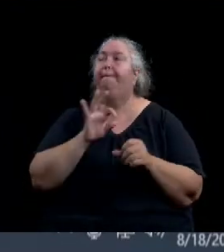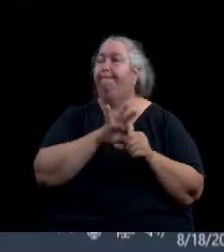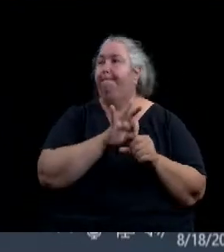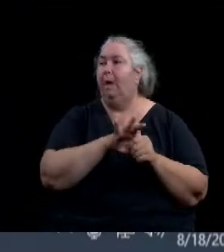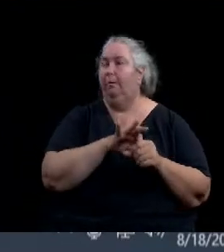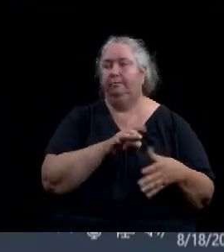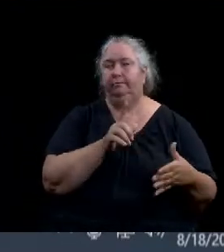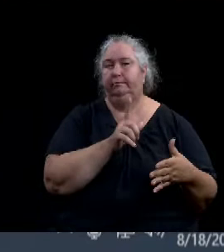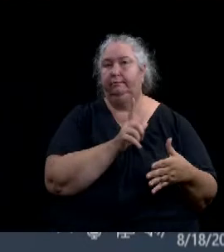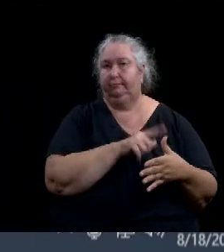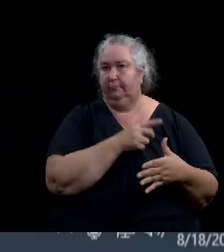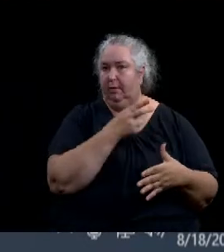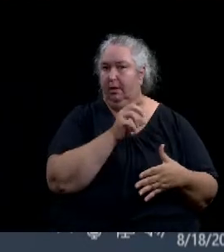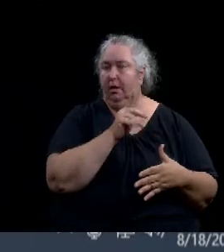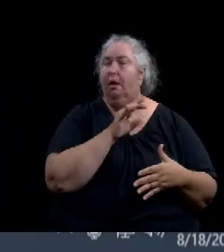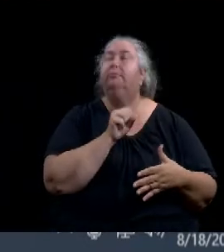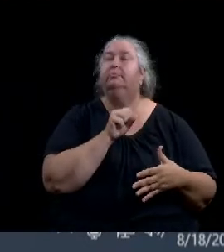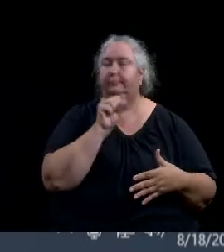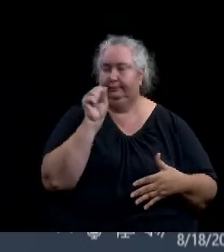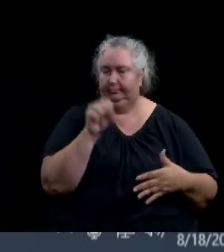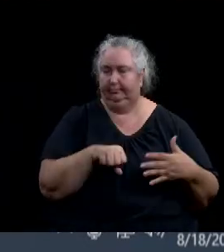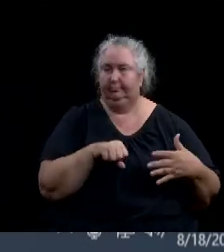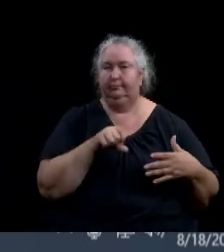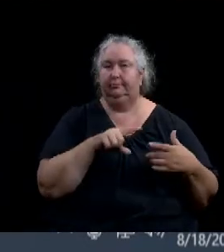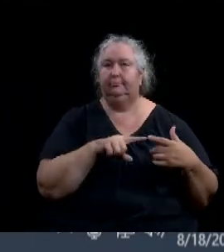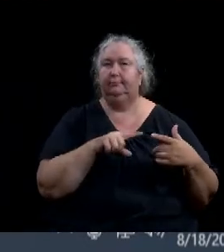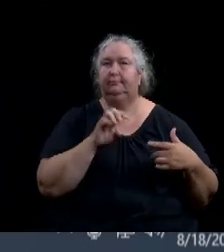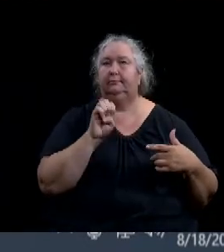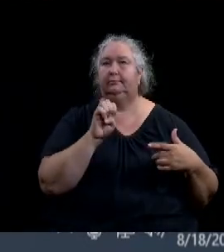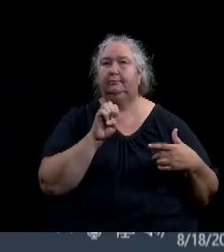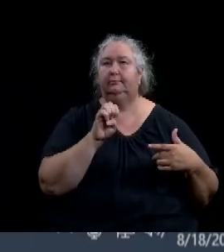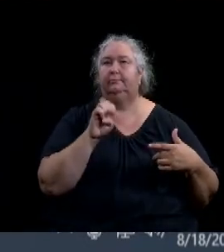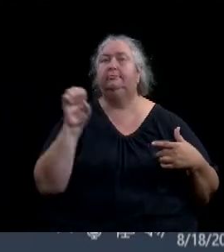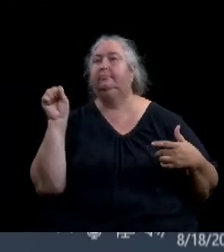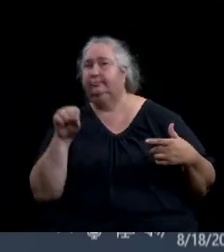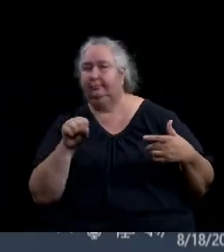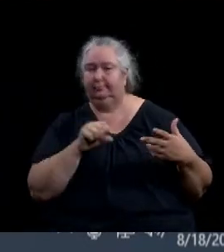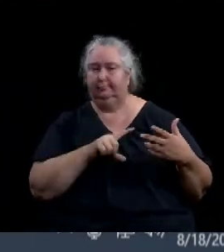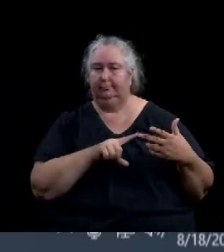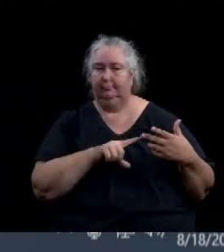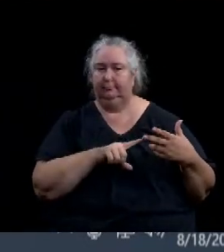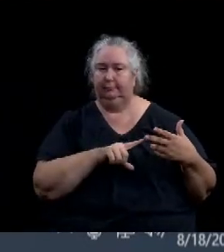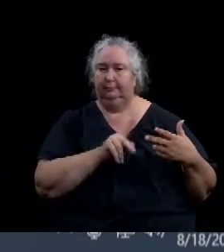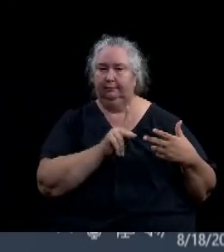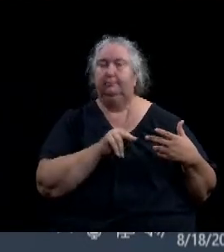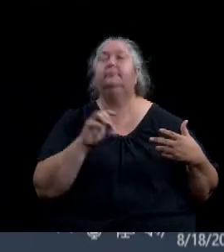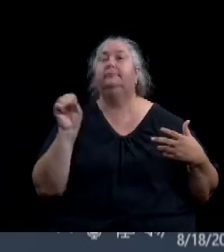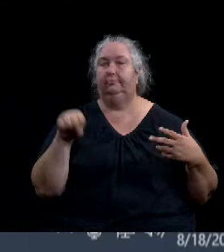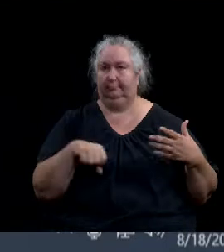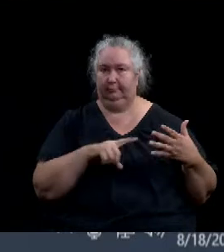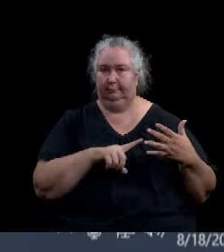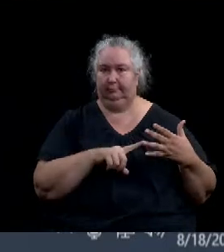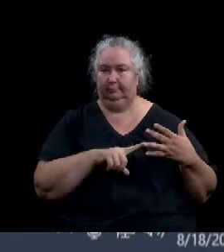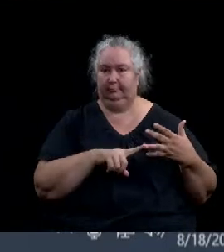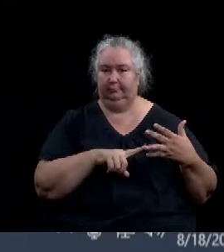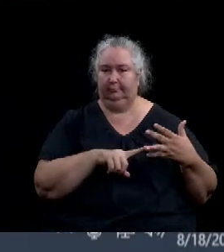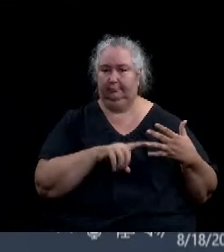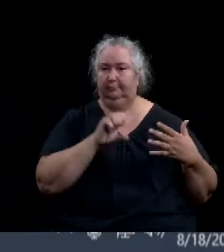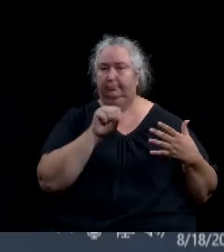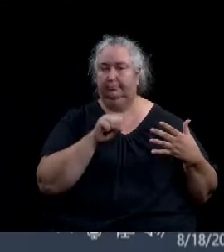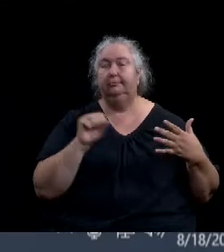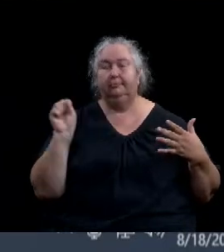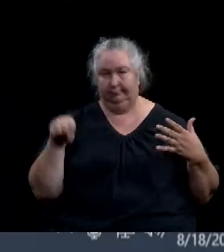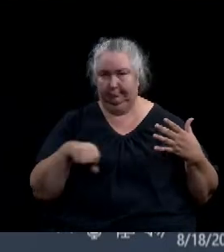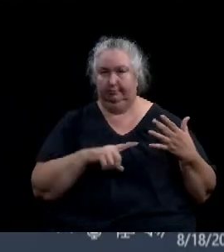Ewing? Yes. Kennard? Yes. Sabido? Yes. Fairfield? Yes. Weber?